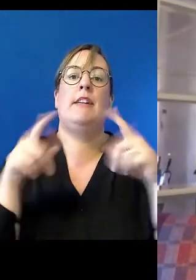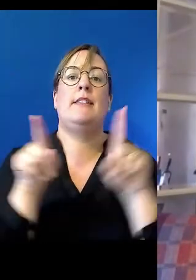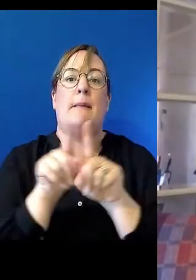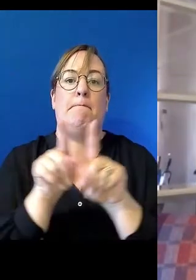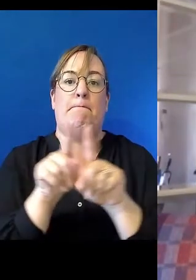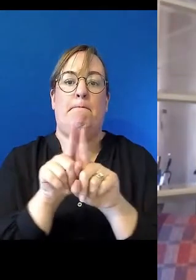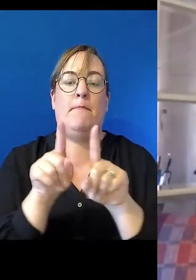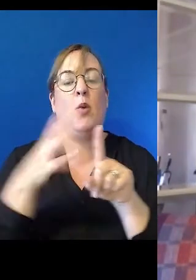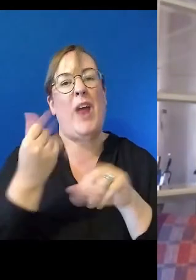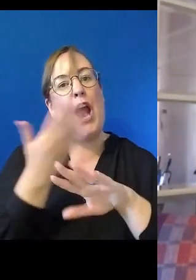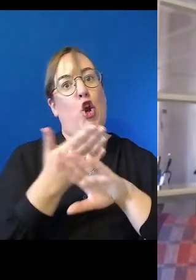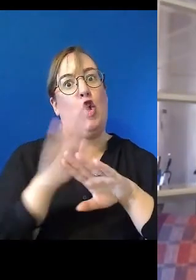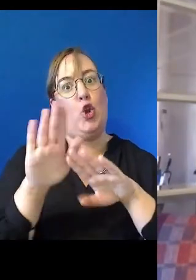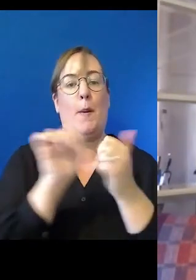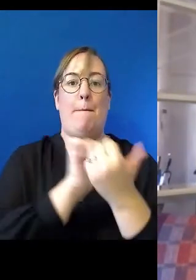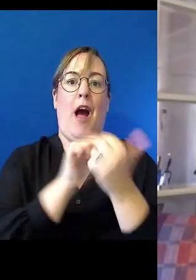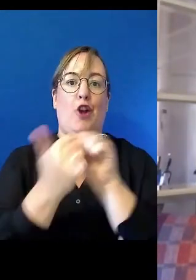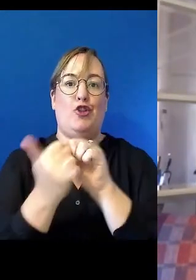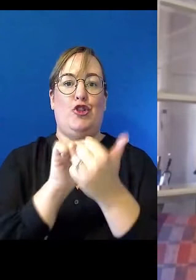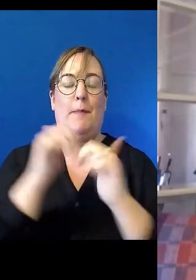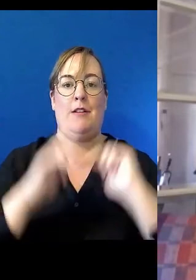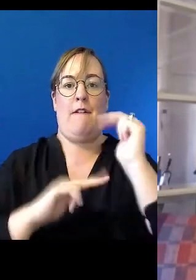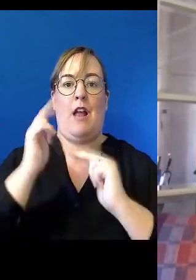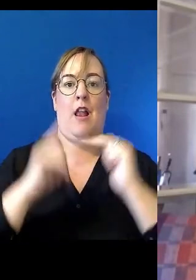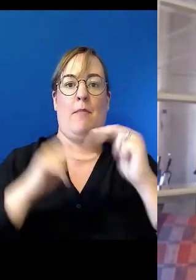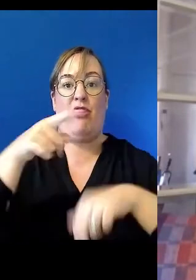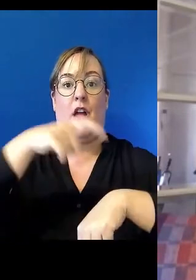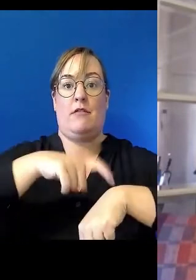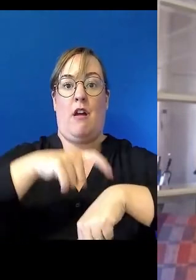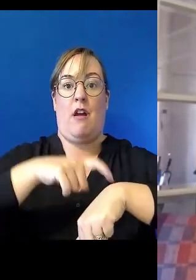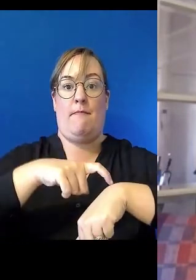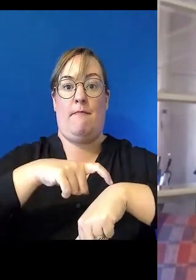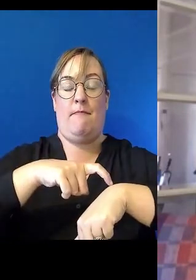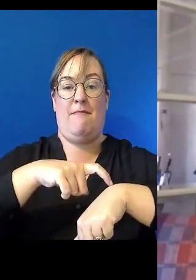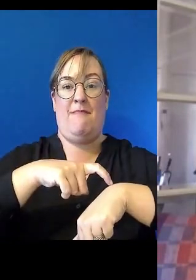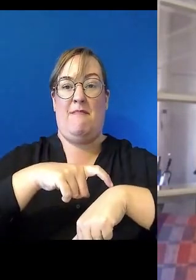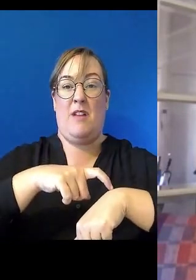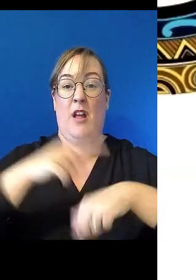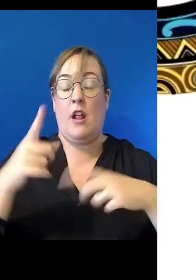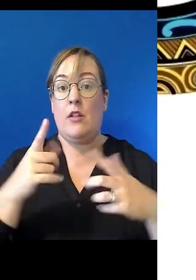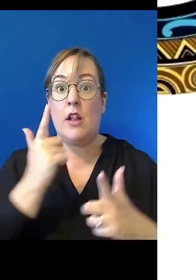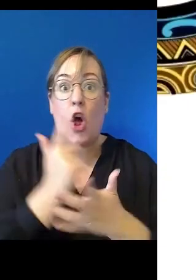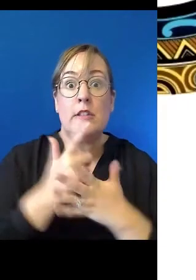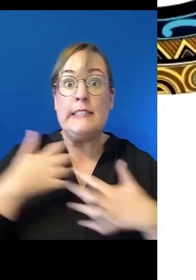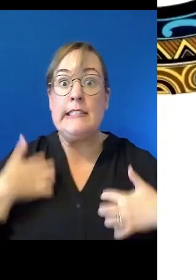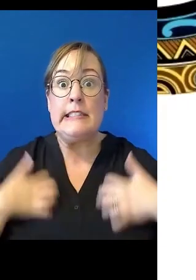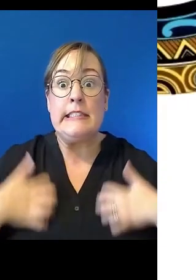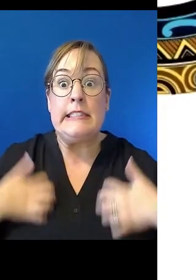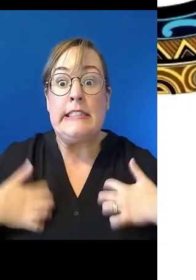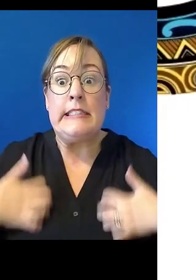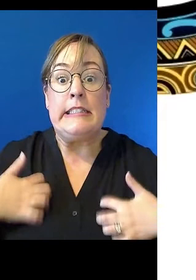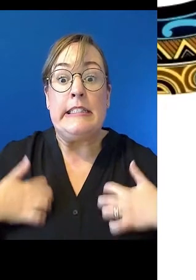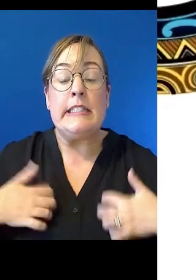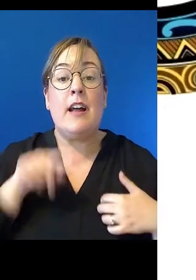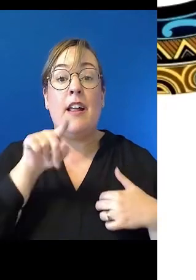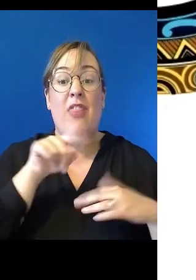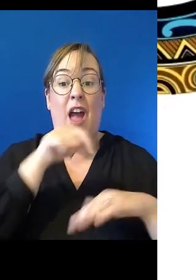partnership that was going to be developed then. And, you know, it was all, all a lot of hype. And we got, we got excited about that. But that,